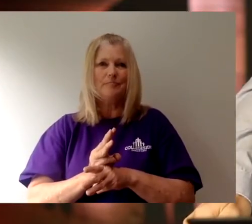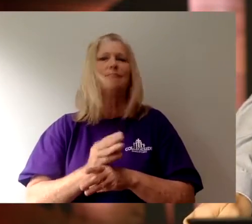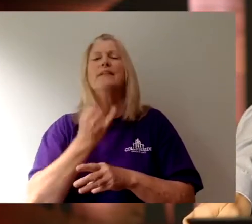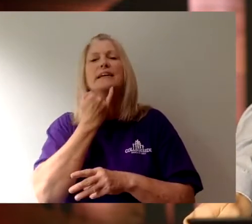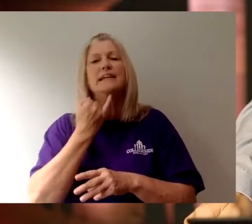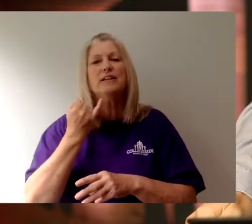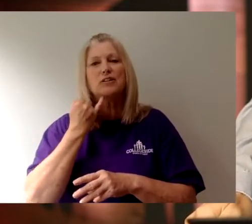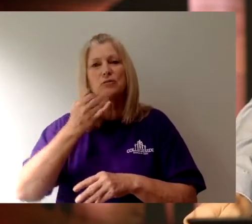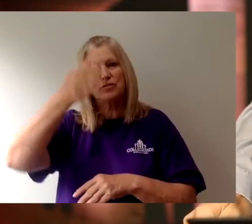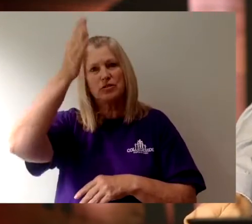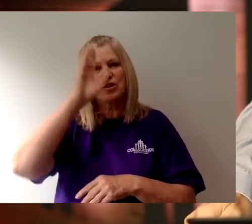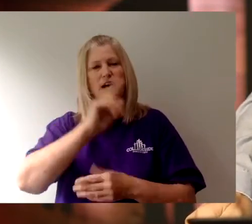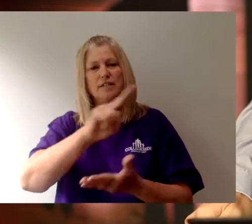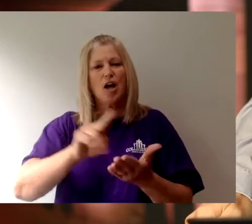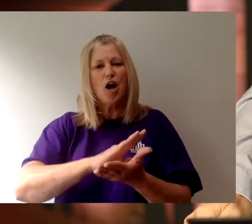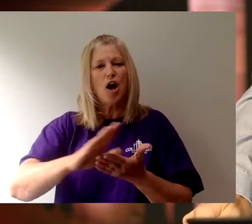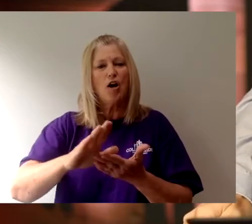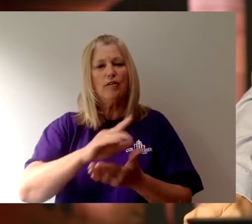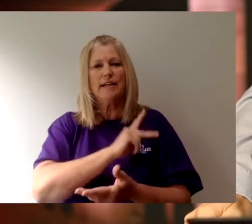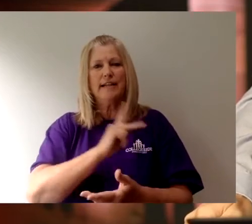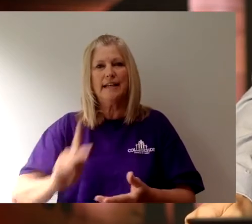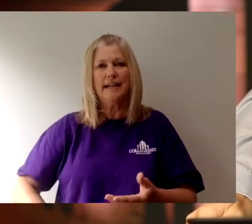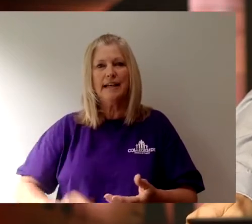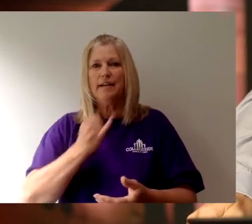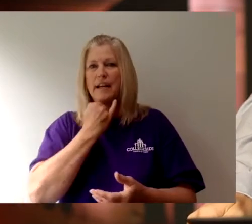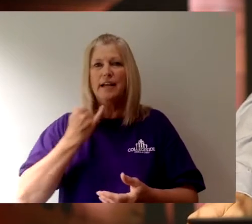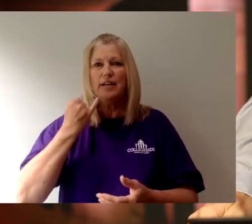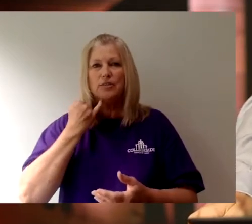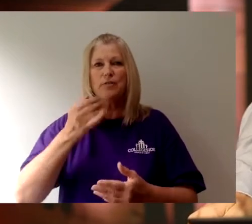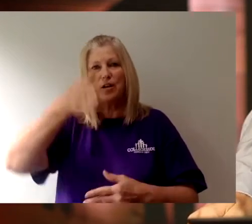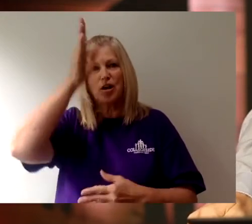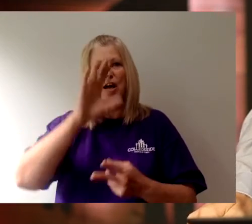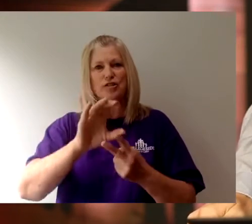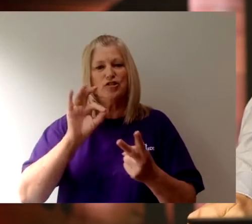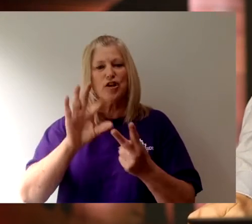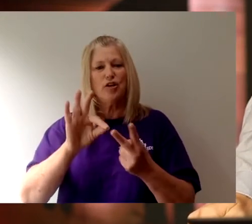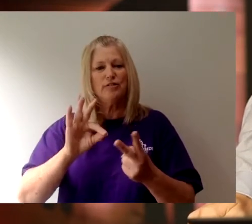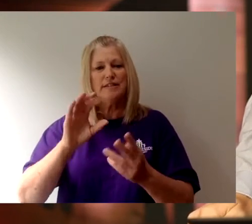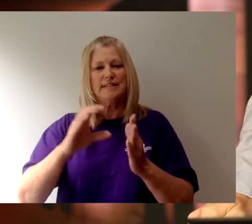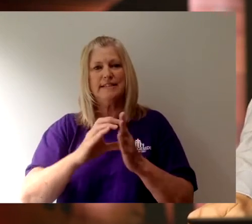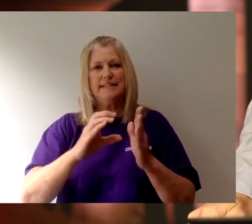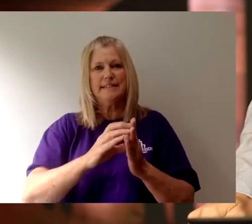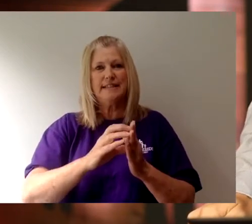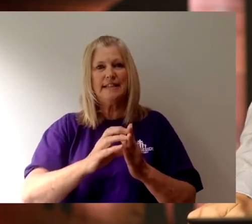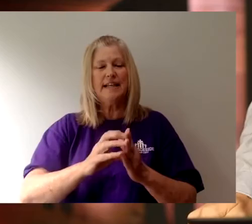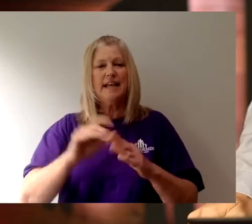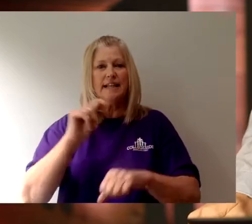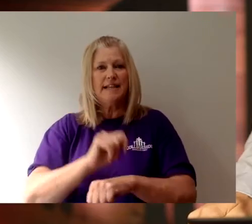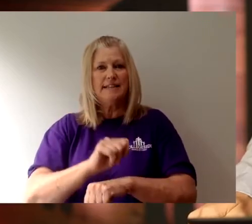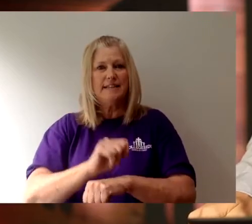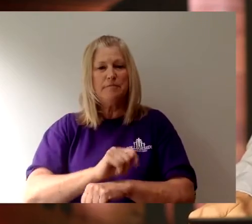Israel was God's holy kingdom. Jerusalem was God's chosen holy city. The temple was God's holy